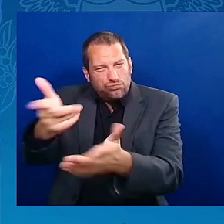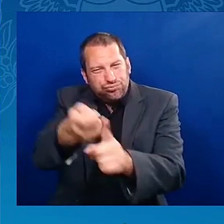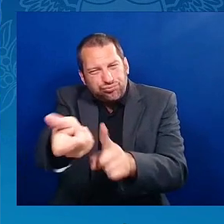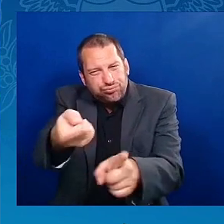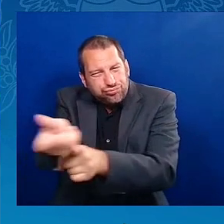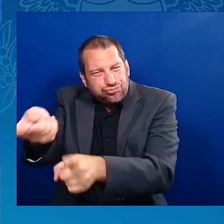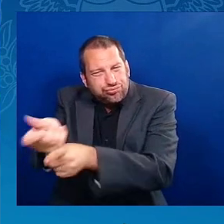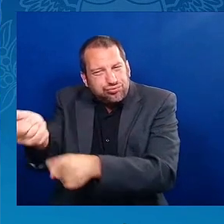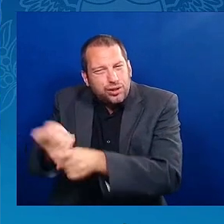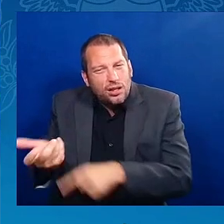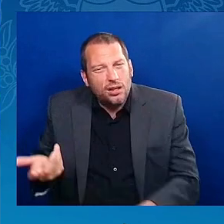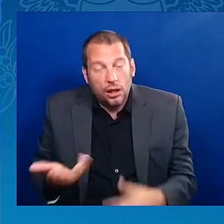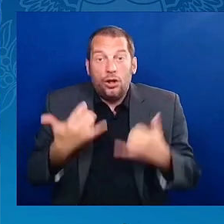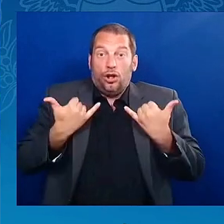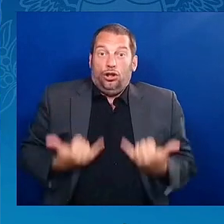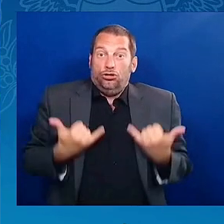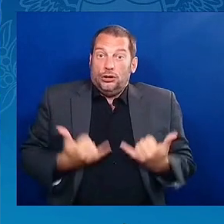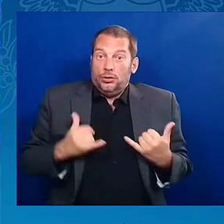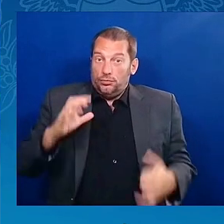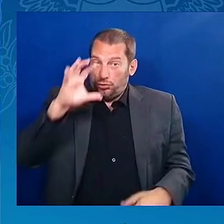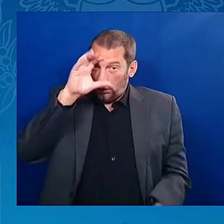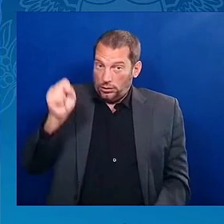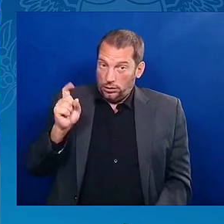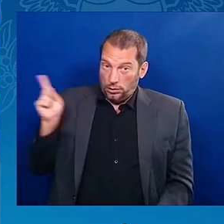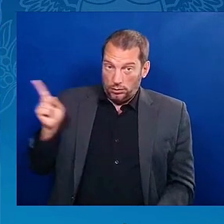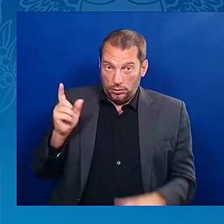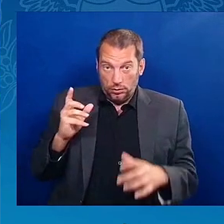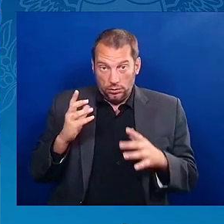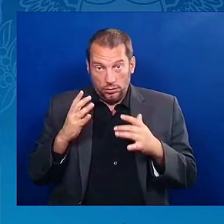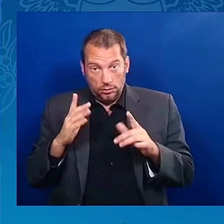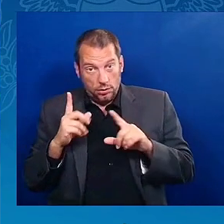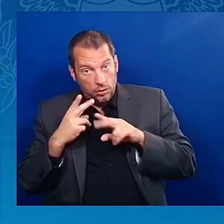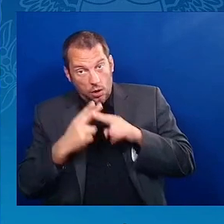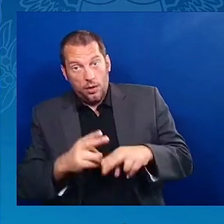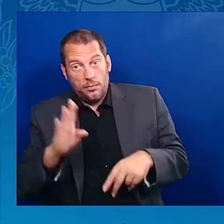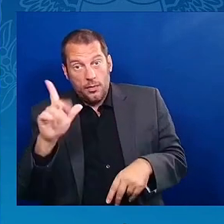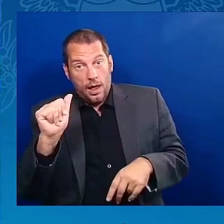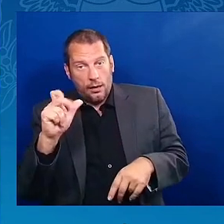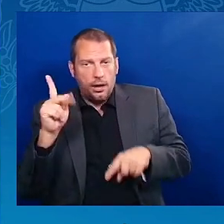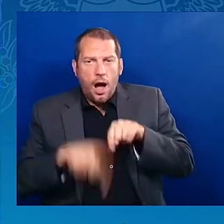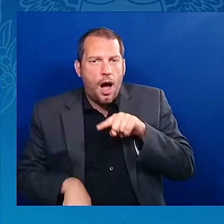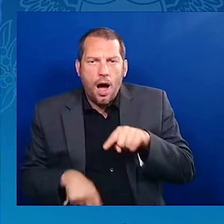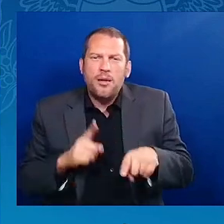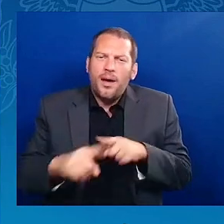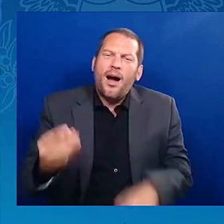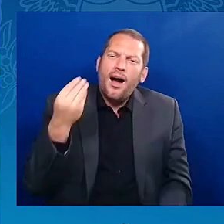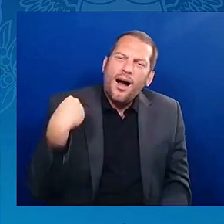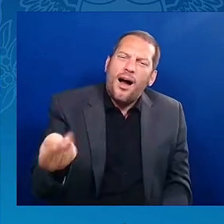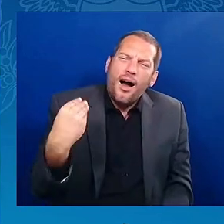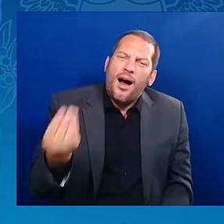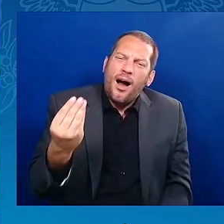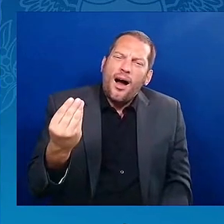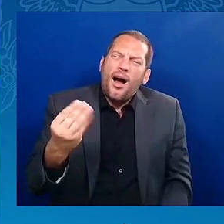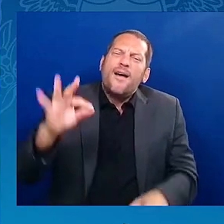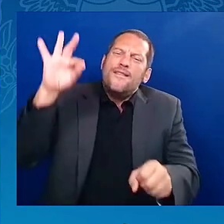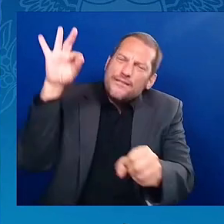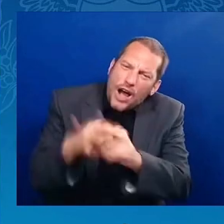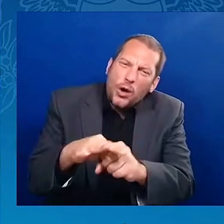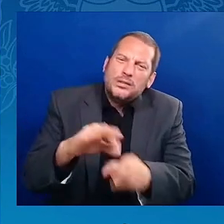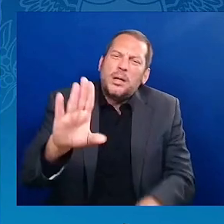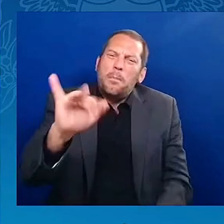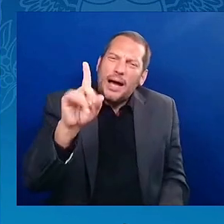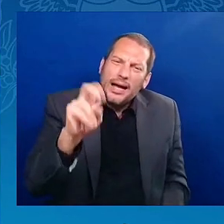It's the Harris Biden ticket. And I think that's what we need to do. Thank y'all for having me. Ladies and gentlemen, Madam Vice President